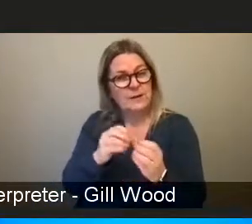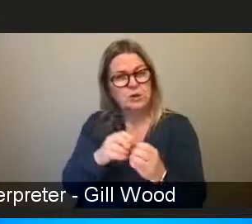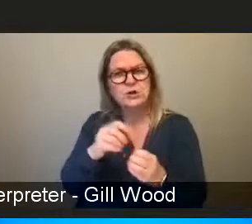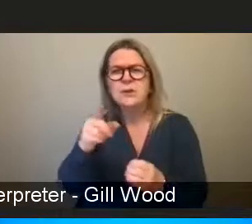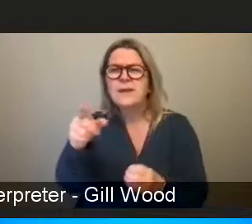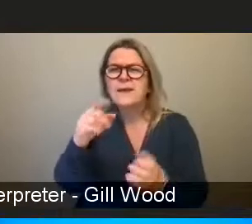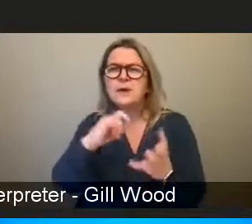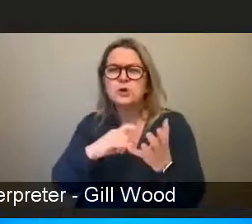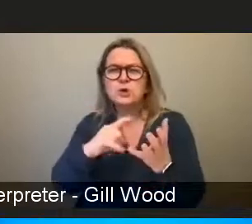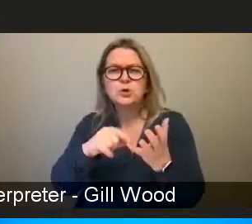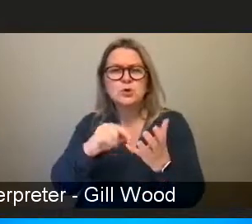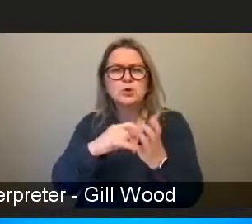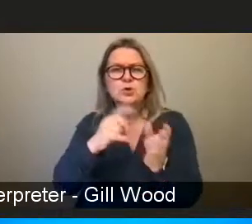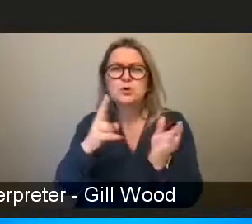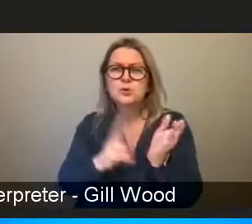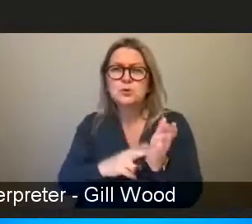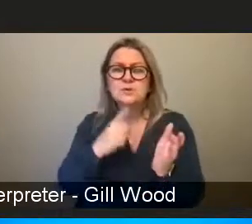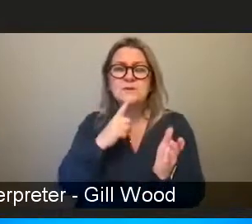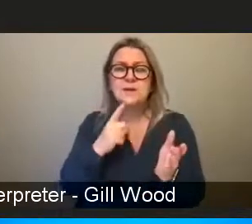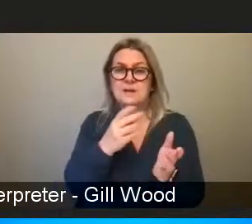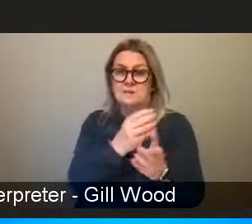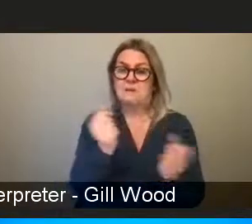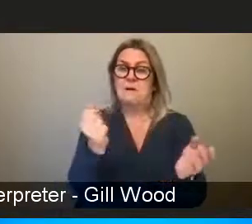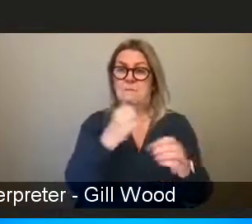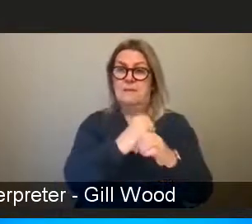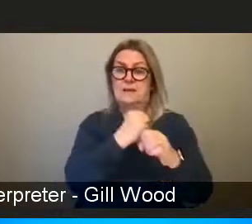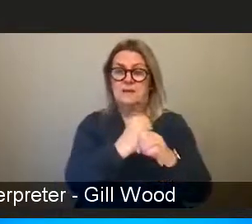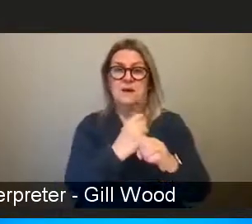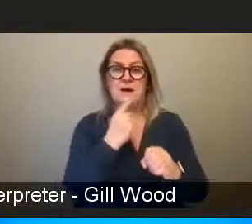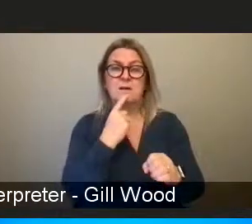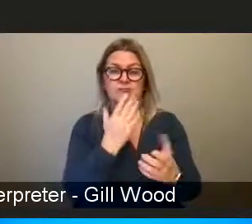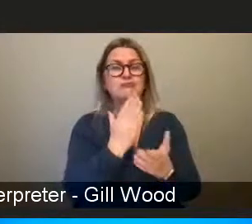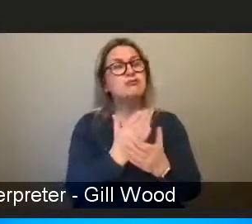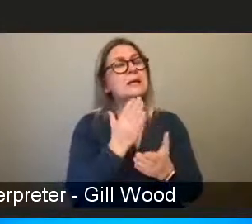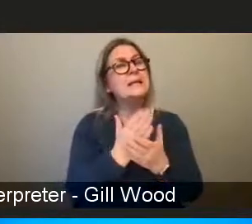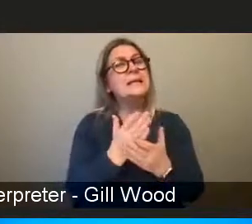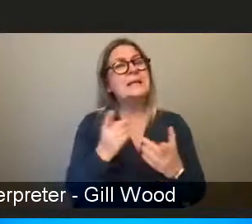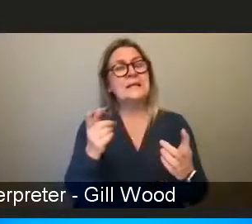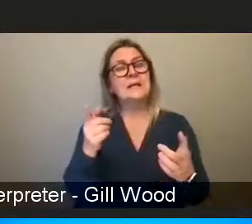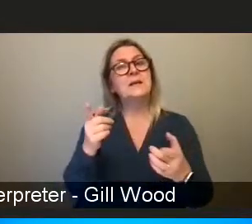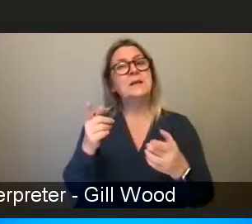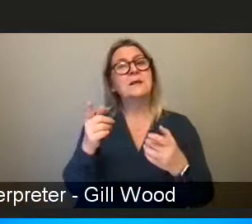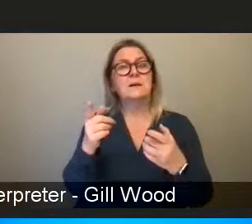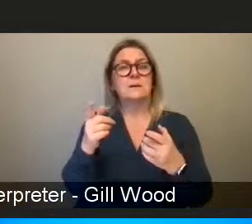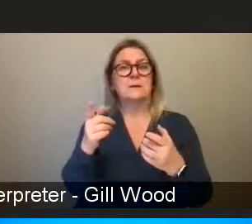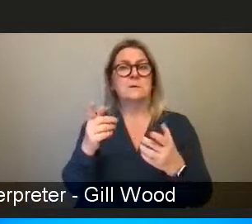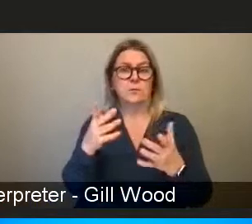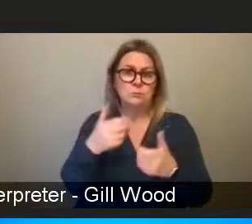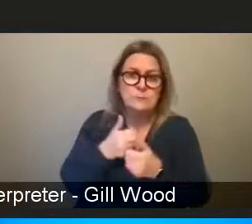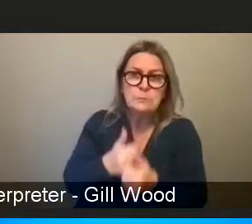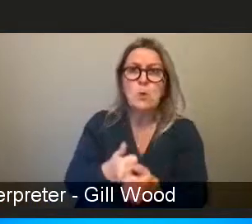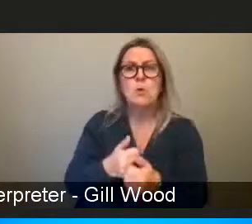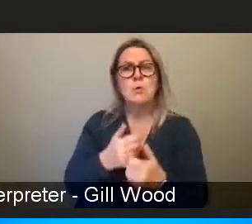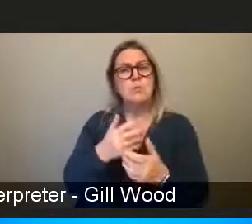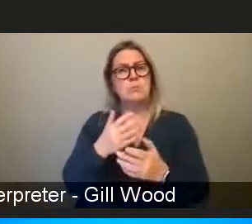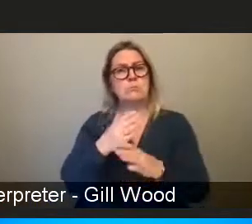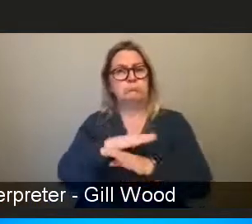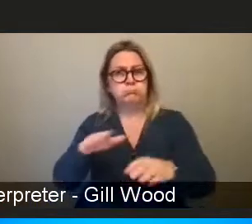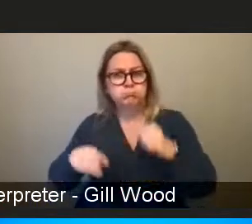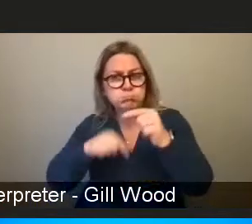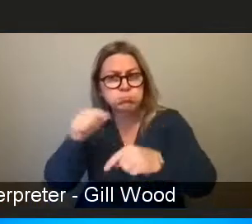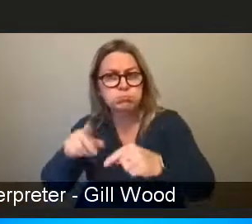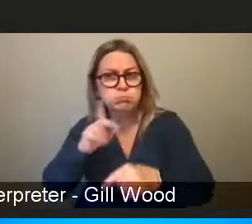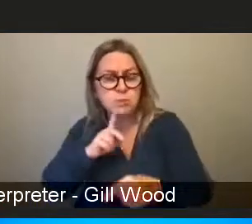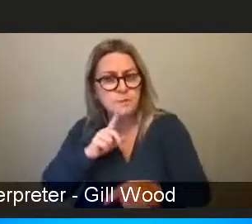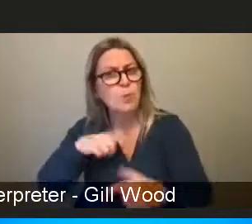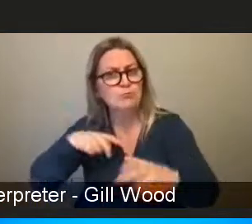some of the media outlets condemning violence against women are the same outlets who objectify them in their coverage and do not seem to see there is a link, to which